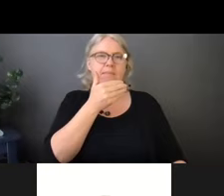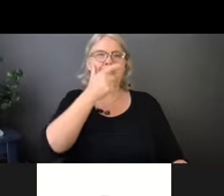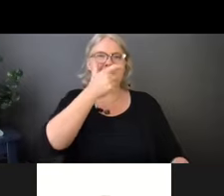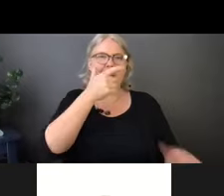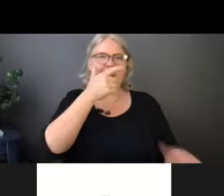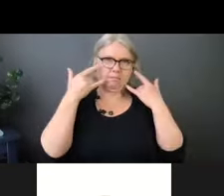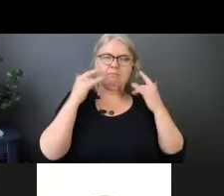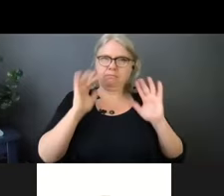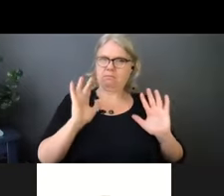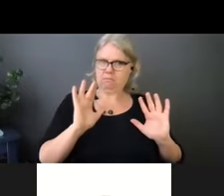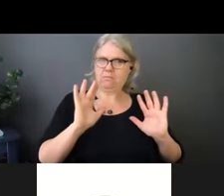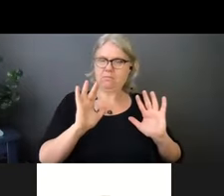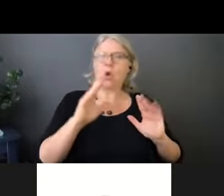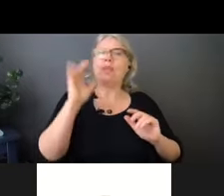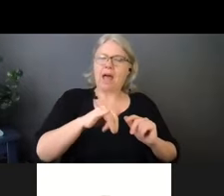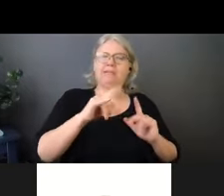Great.